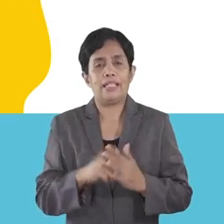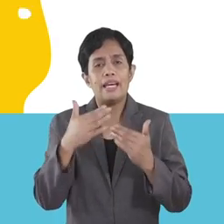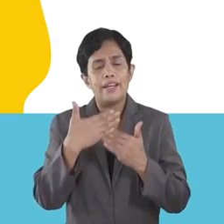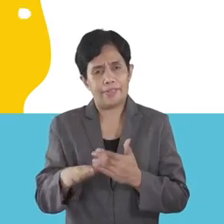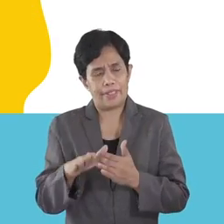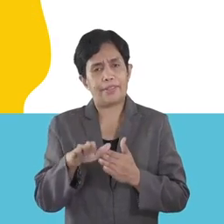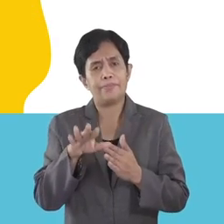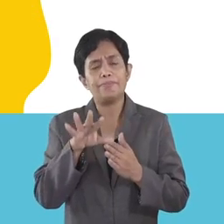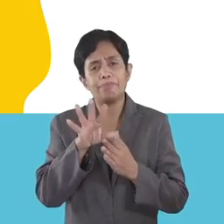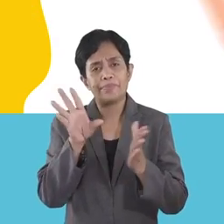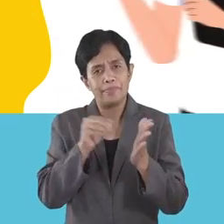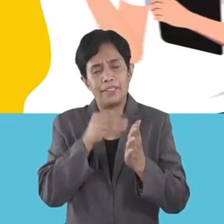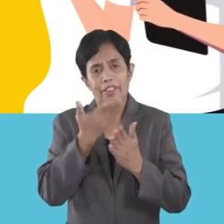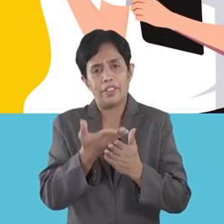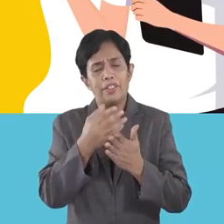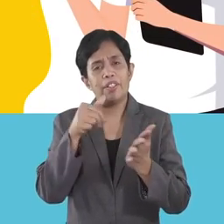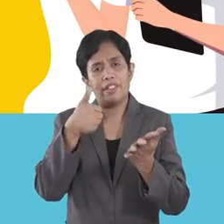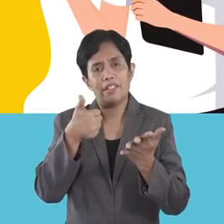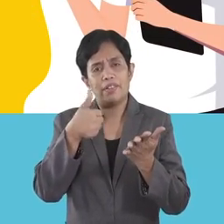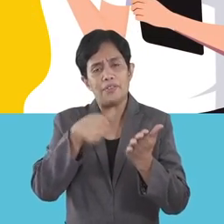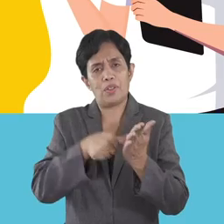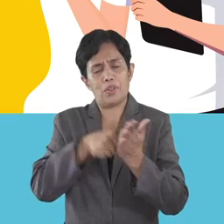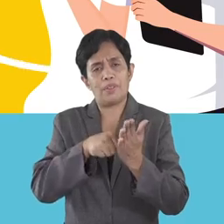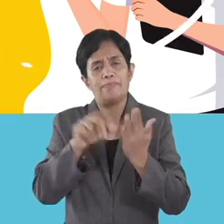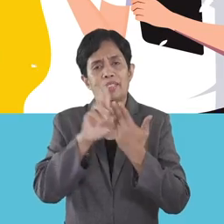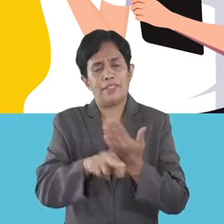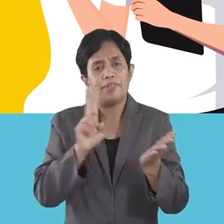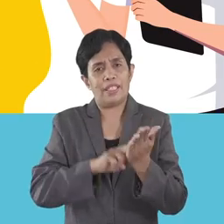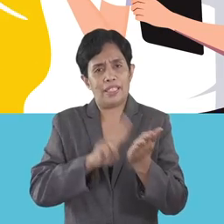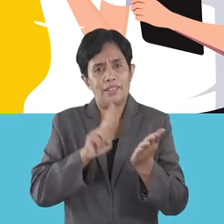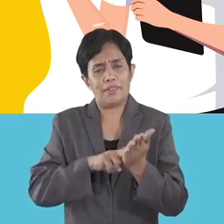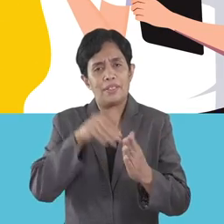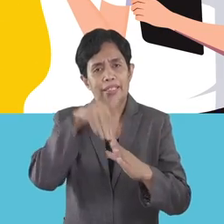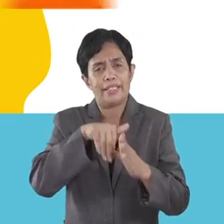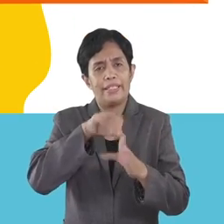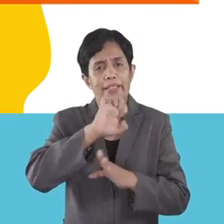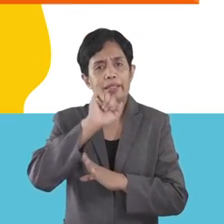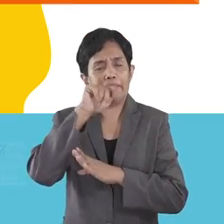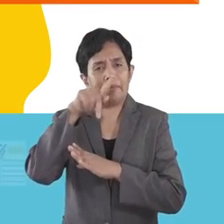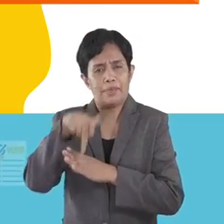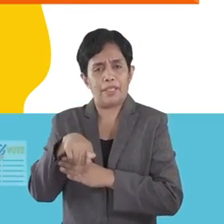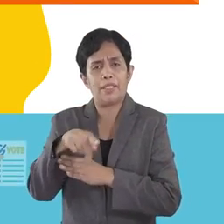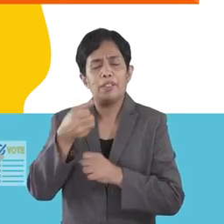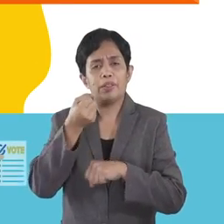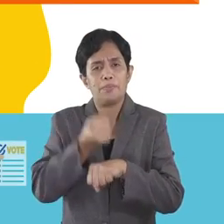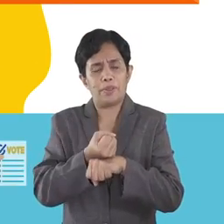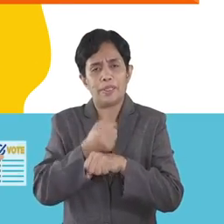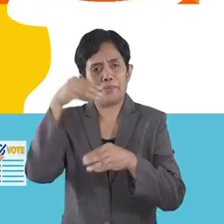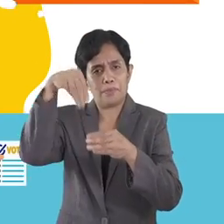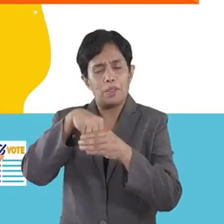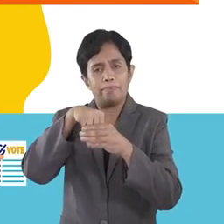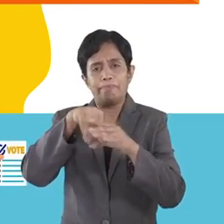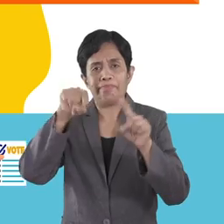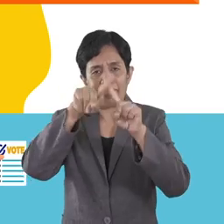After casting your vote, you will return the filled-up ballot to the EAPP support staff, who will put it inside a secured envelope.